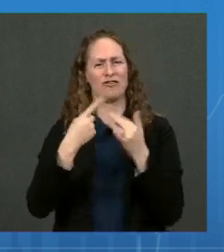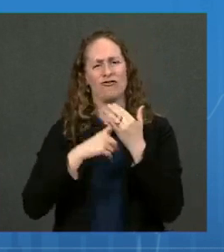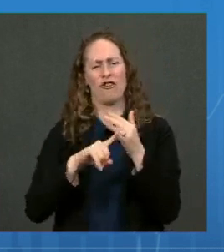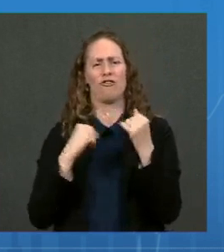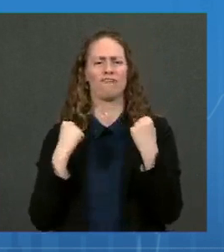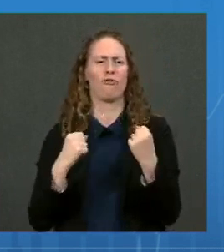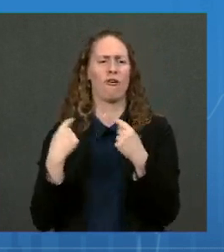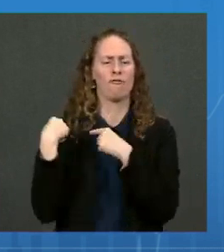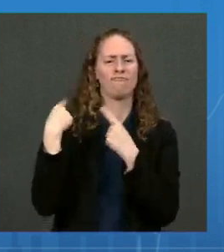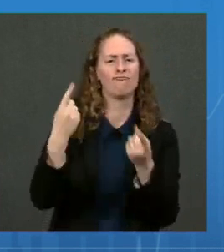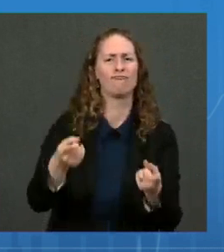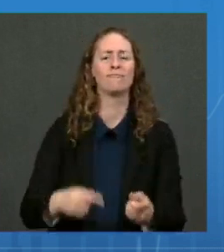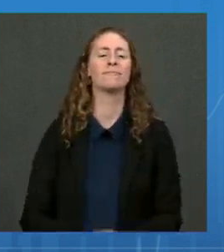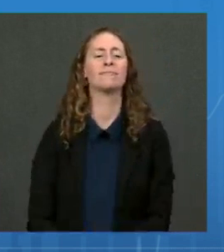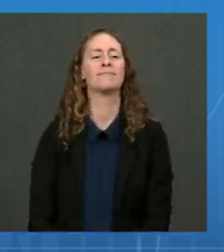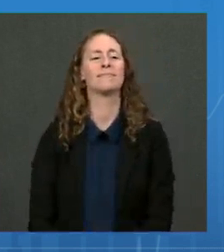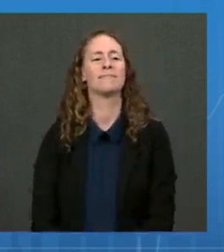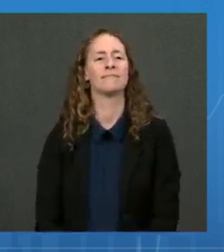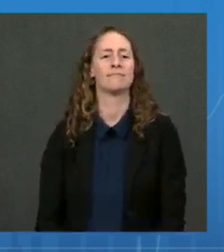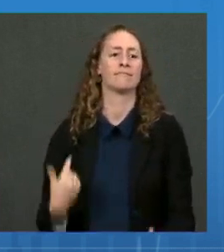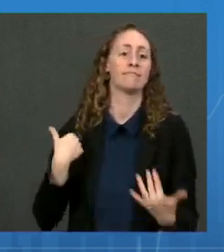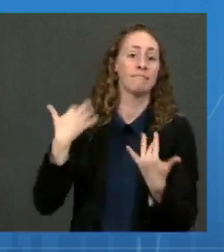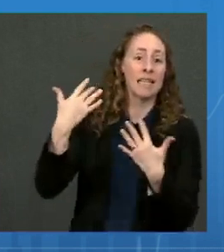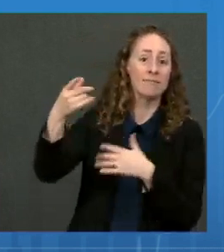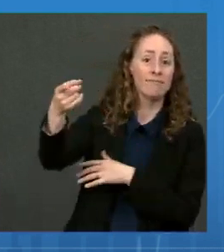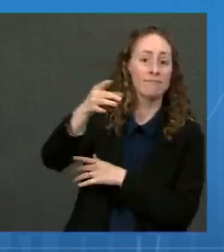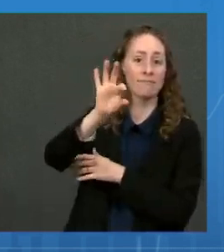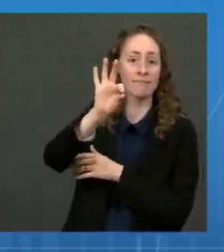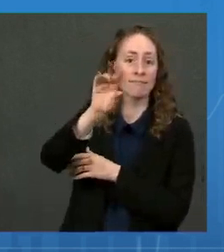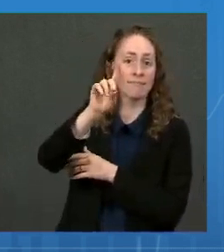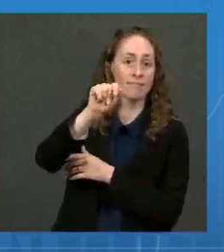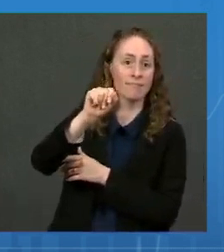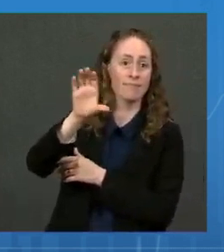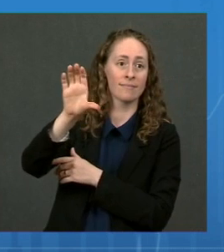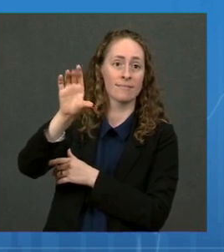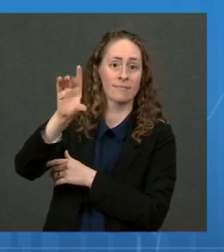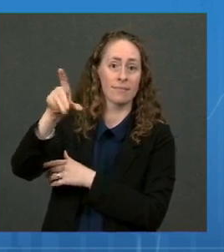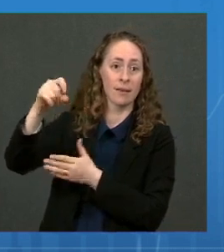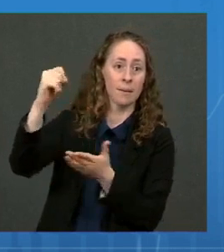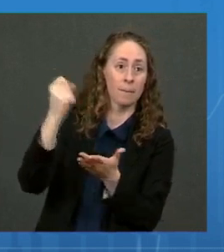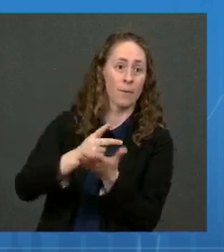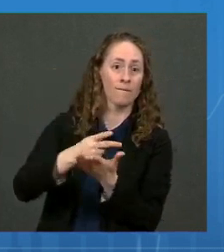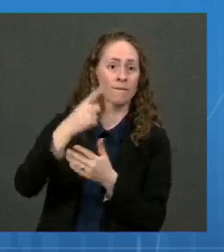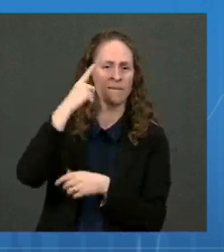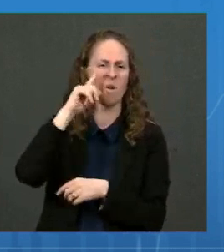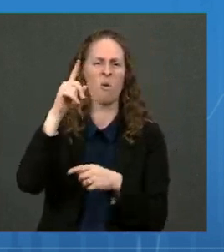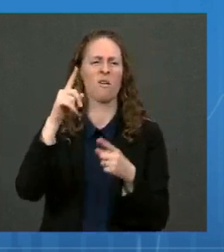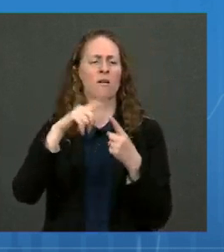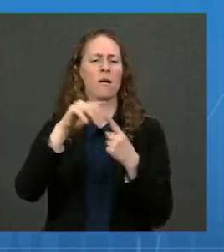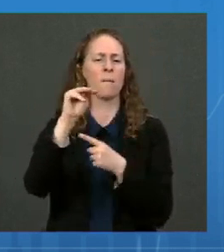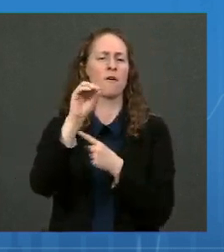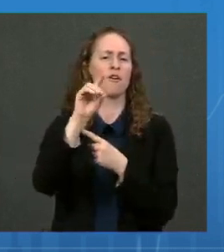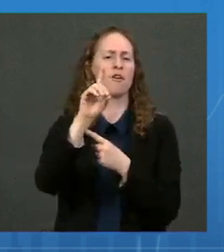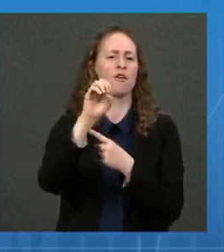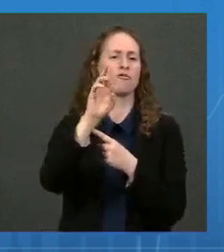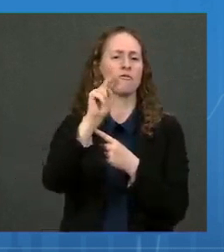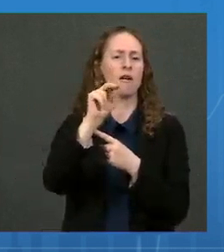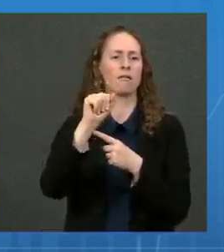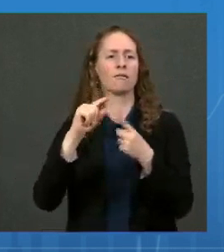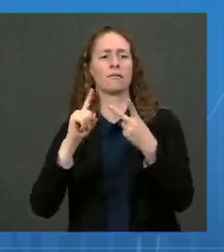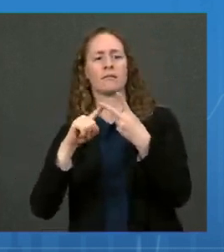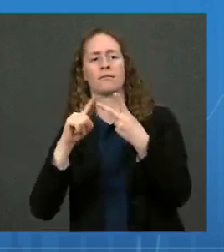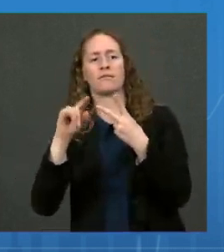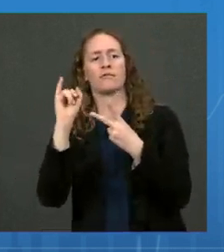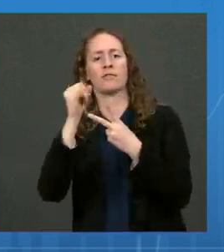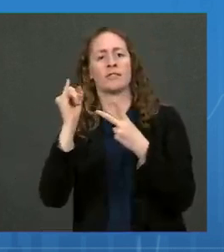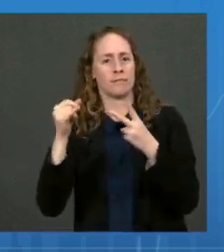As we await the FDA and the CDC's decisions on potential Moderna and J&J boosters in the coming days, we're working with our